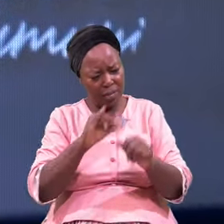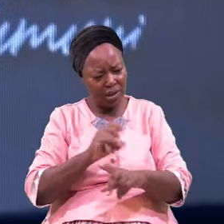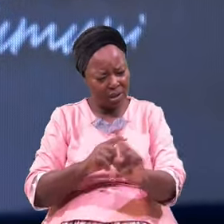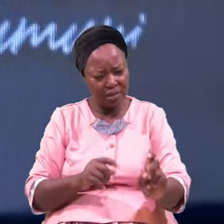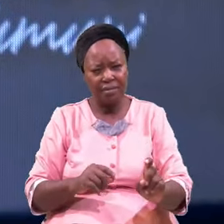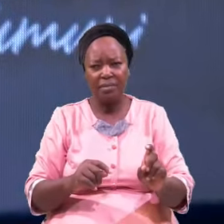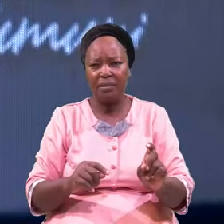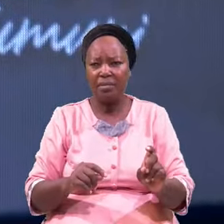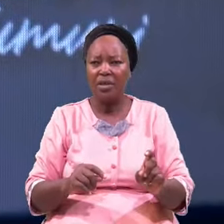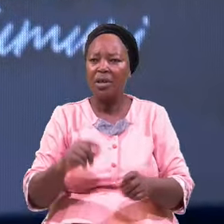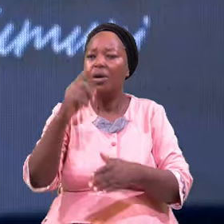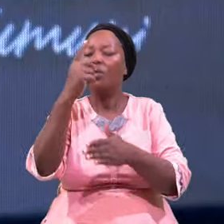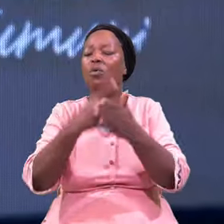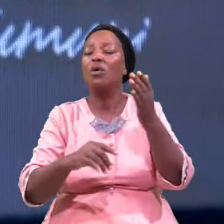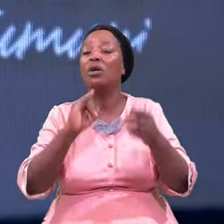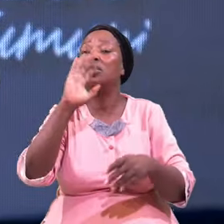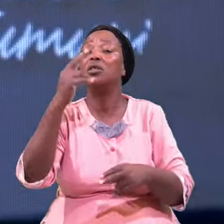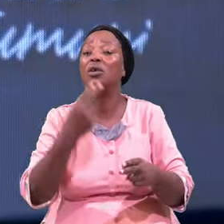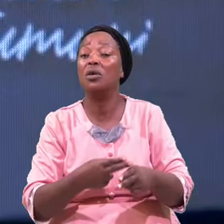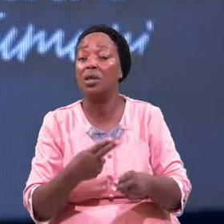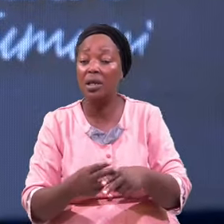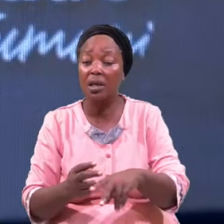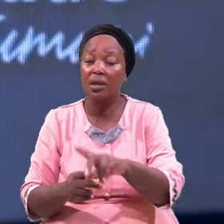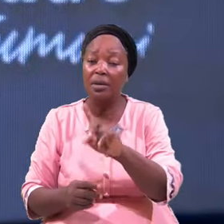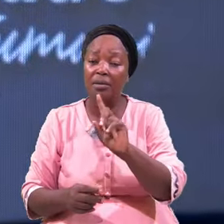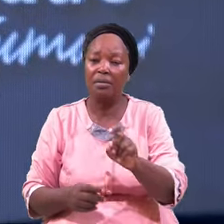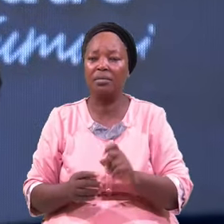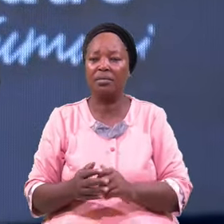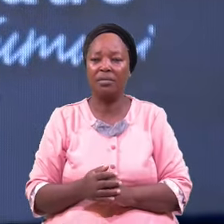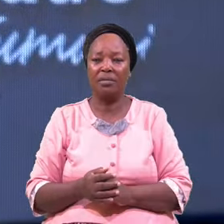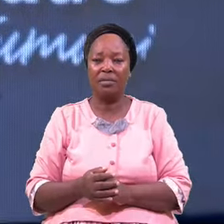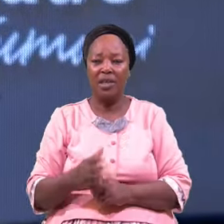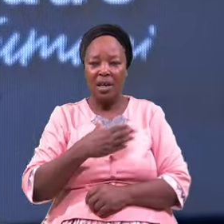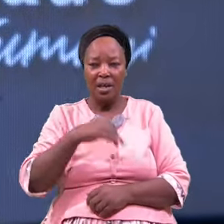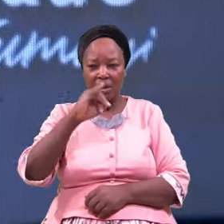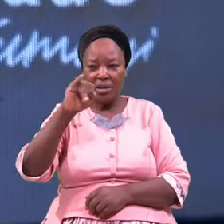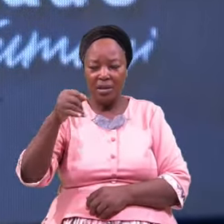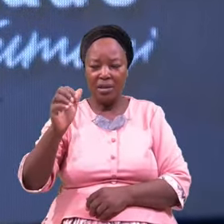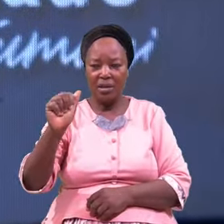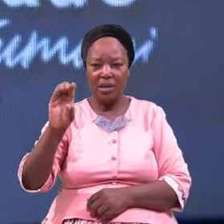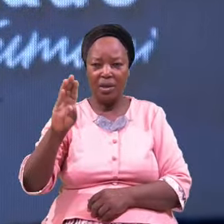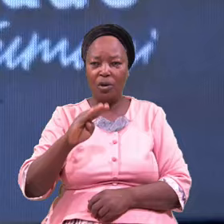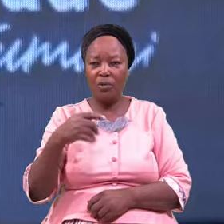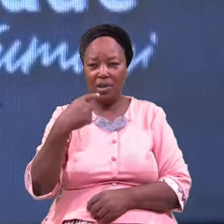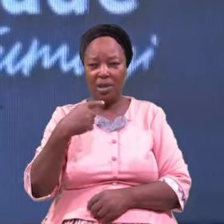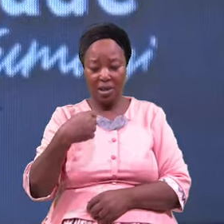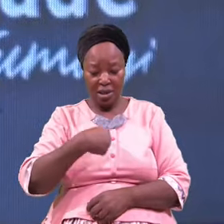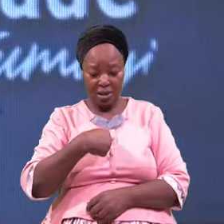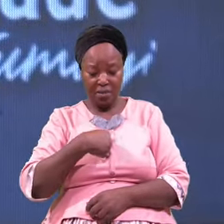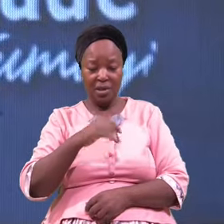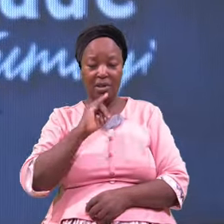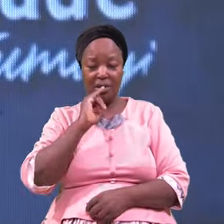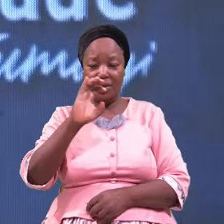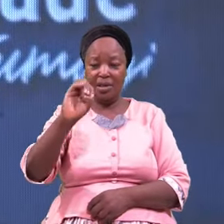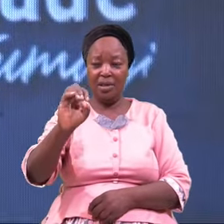What Is Your Name And Jacob Said I Am Esau Your